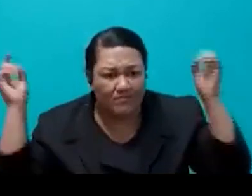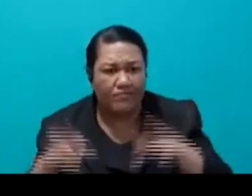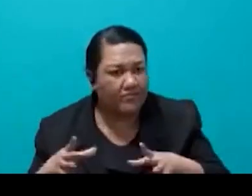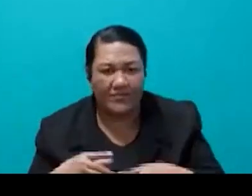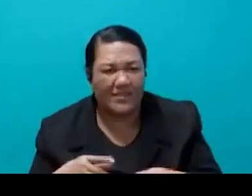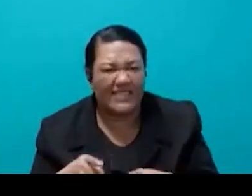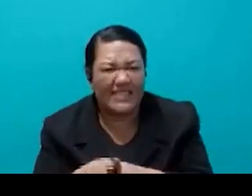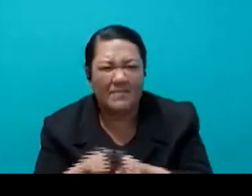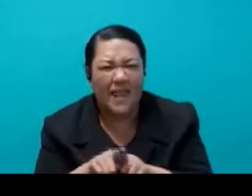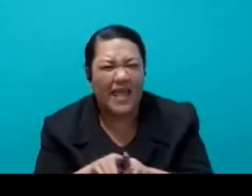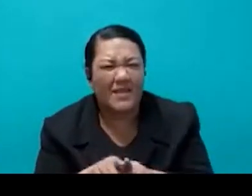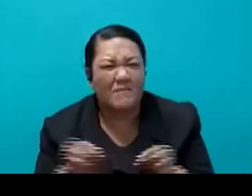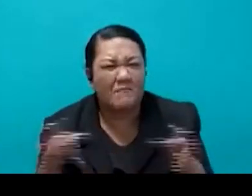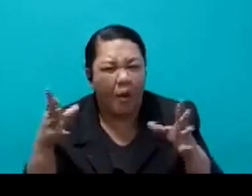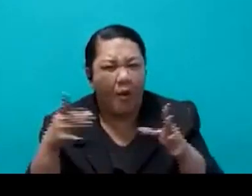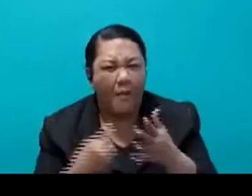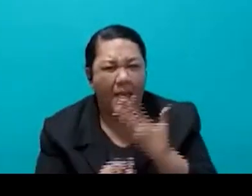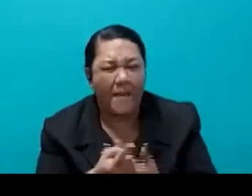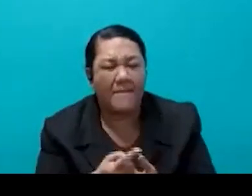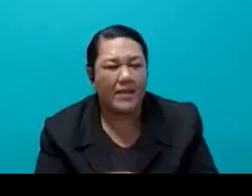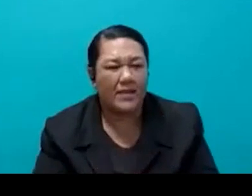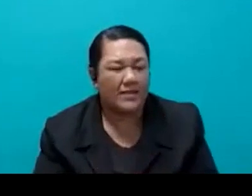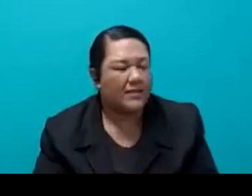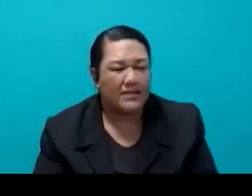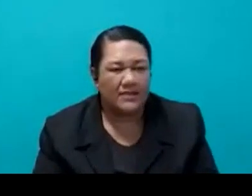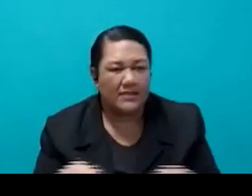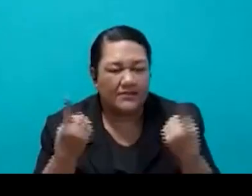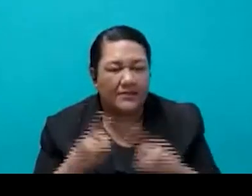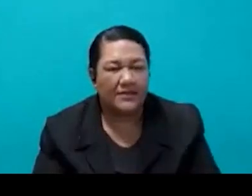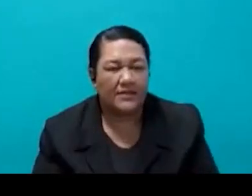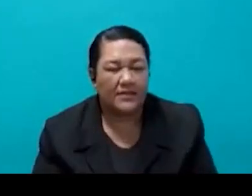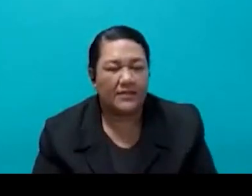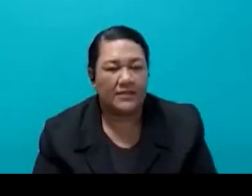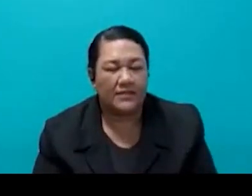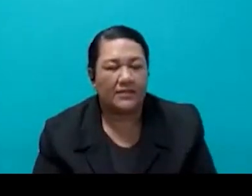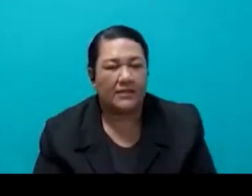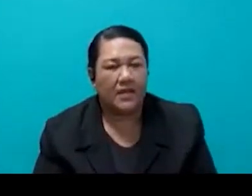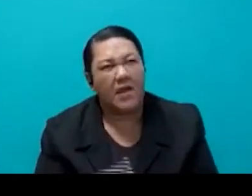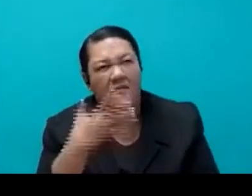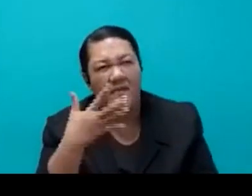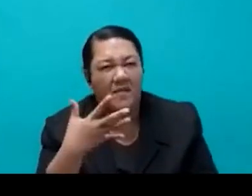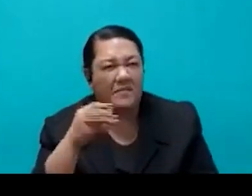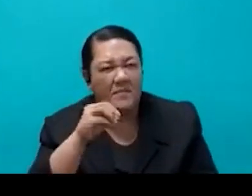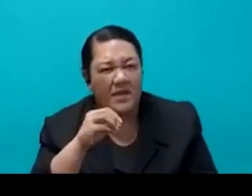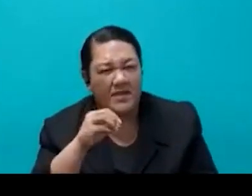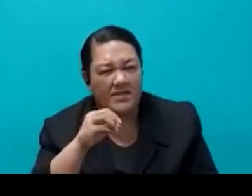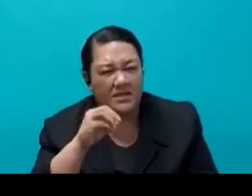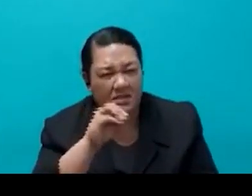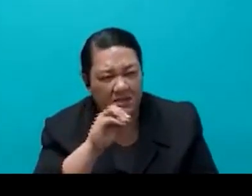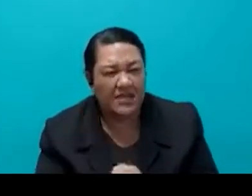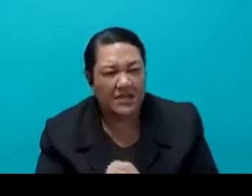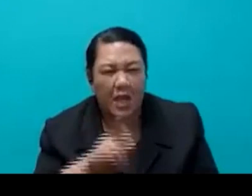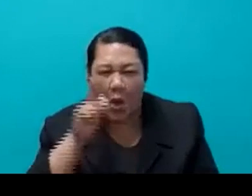fuel is not enriched beyond about 5%, significantly lower than the level required